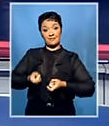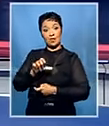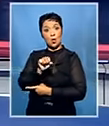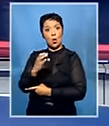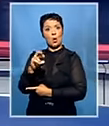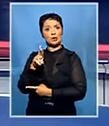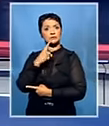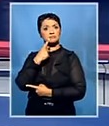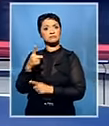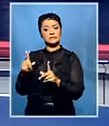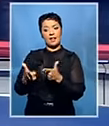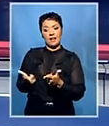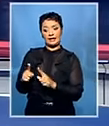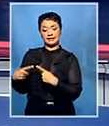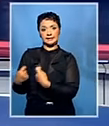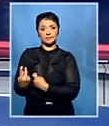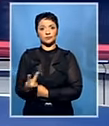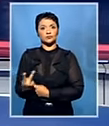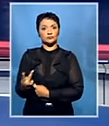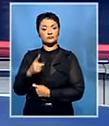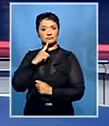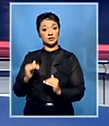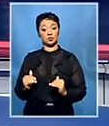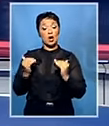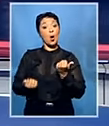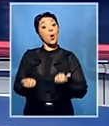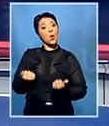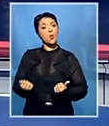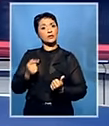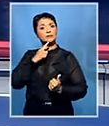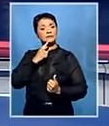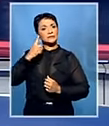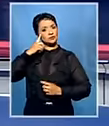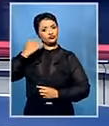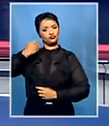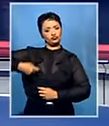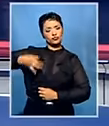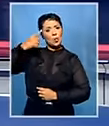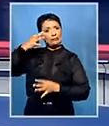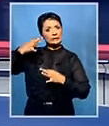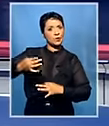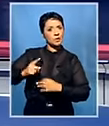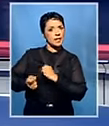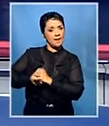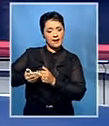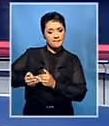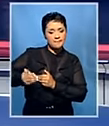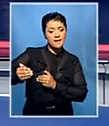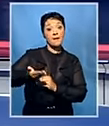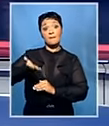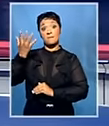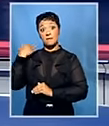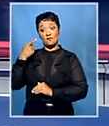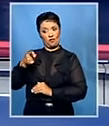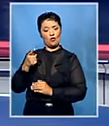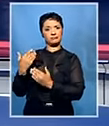Opposing legal teams and the country, the Supreme Court of Appeal reserved judgment to a date still to be determined in the state's appeal to overturn